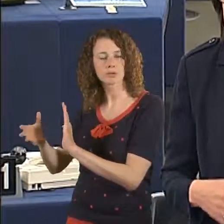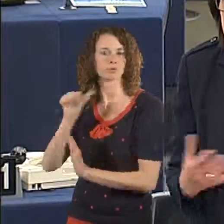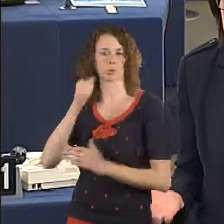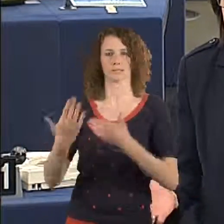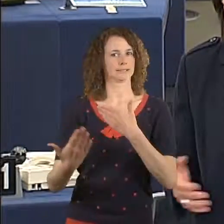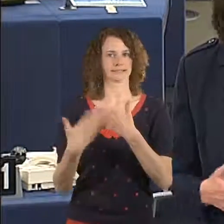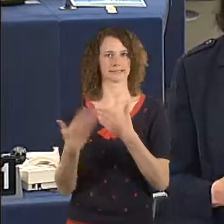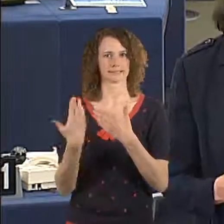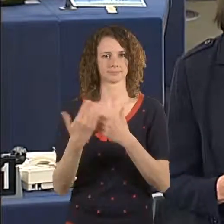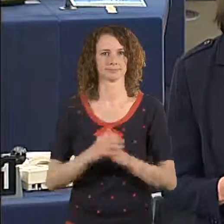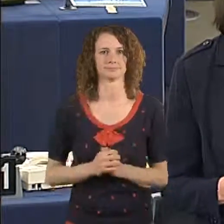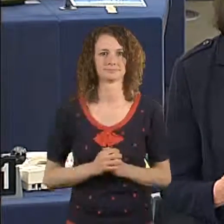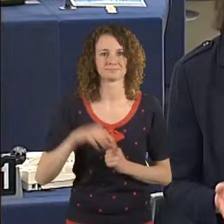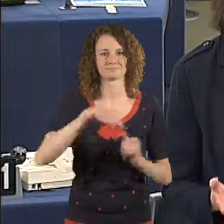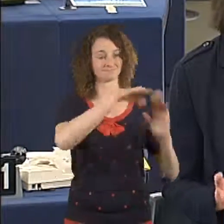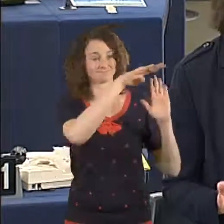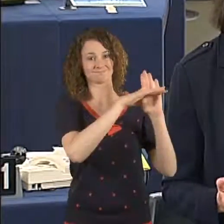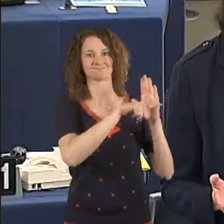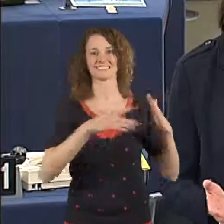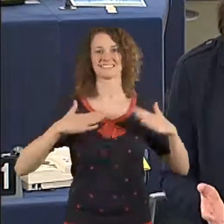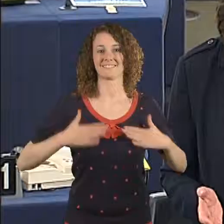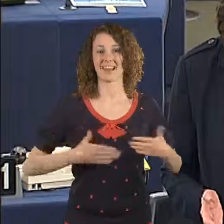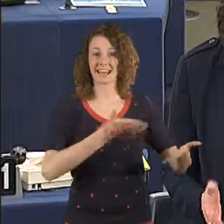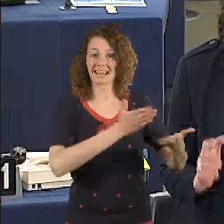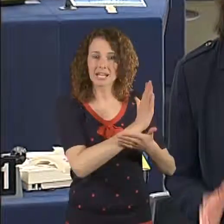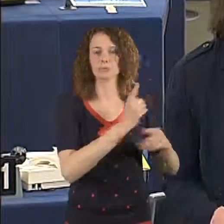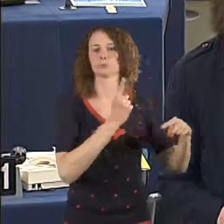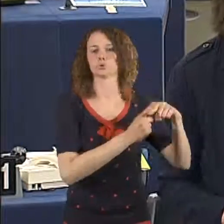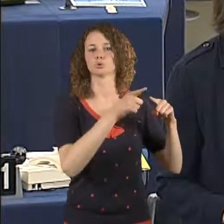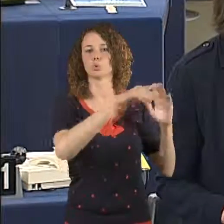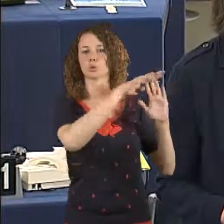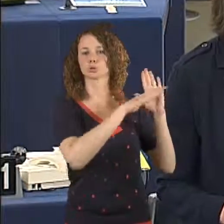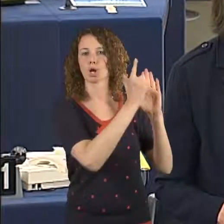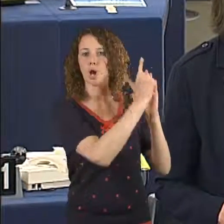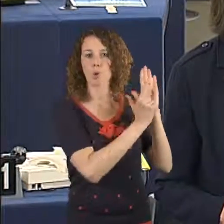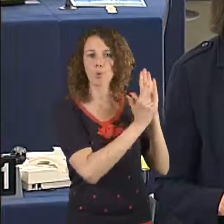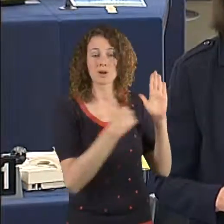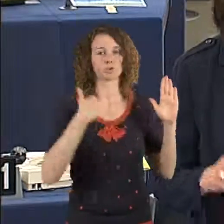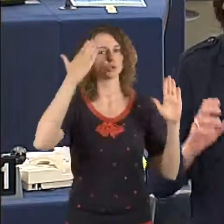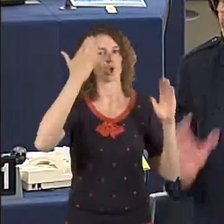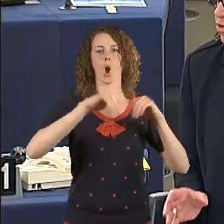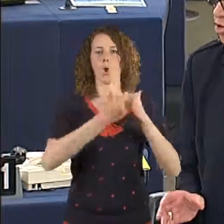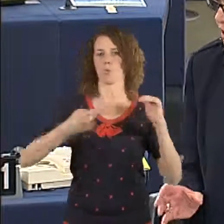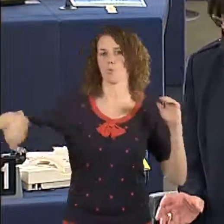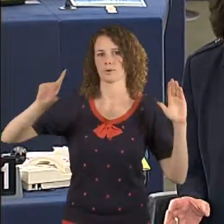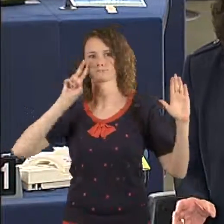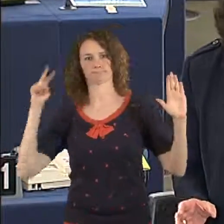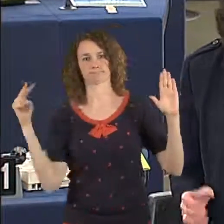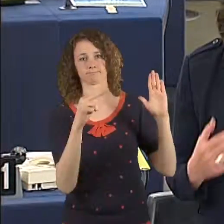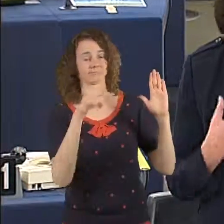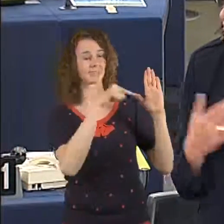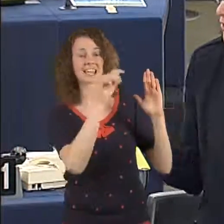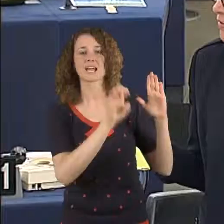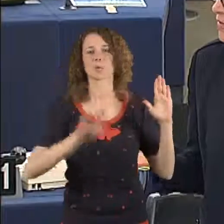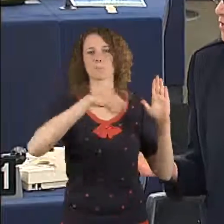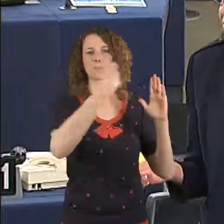simply meddling in domestic issues in your country. Civil rights and the rule